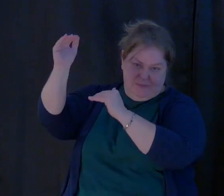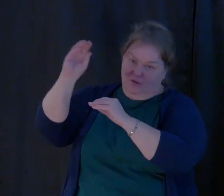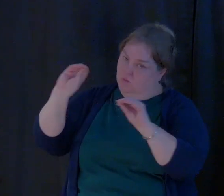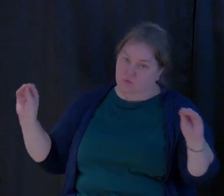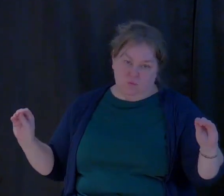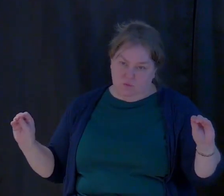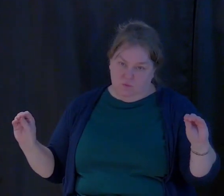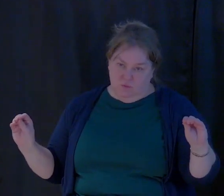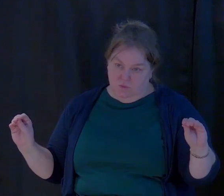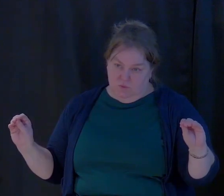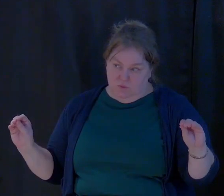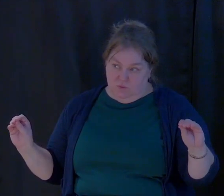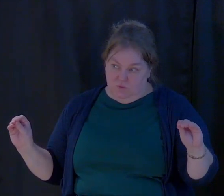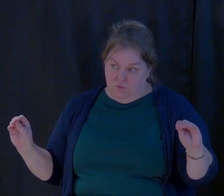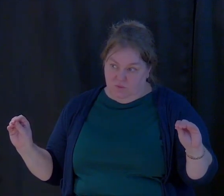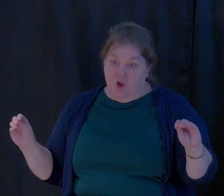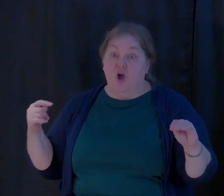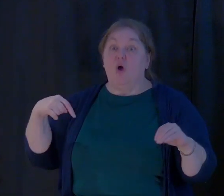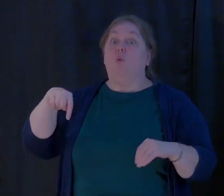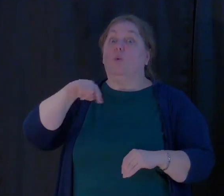You understand what I just said?